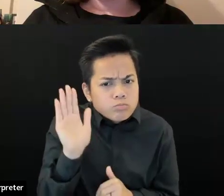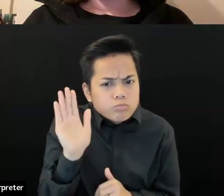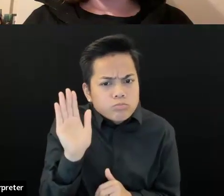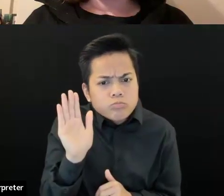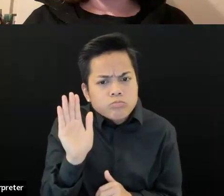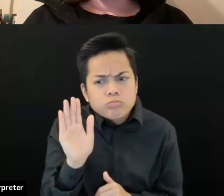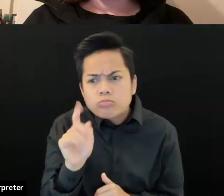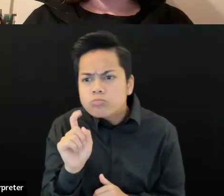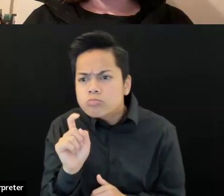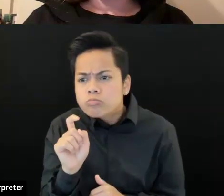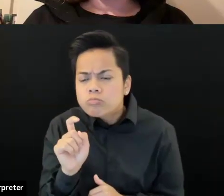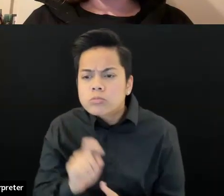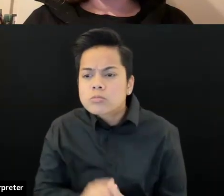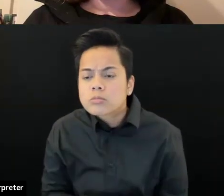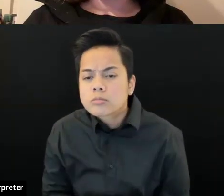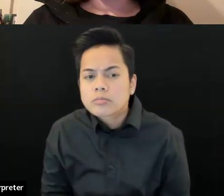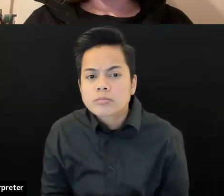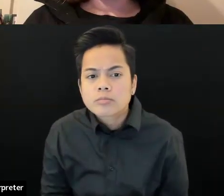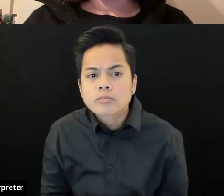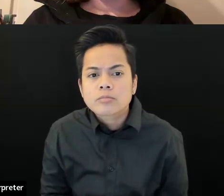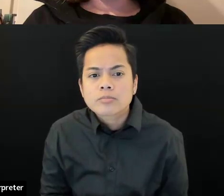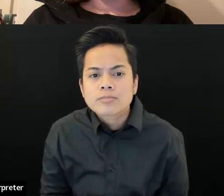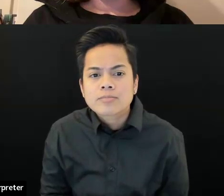Thank you. activism SF. I like it.